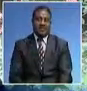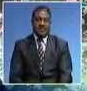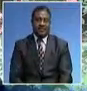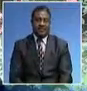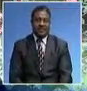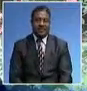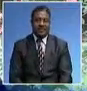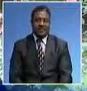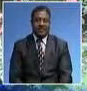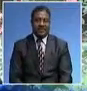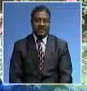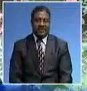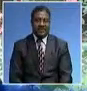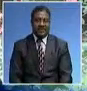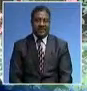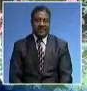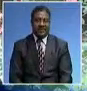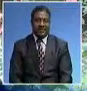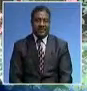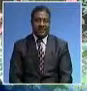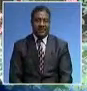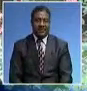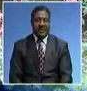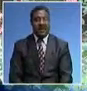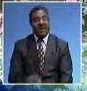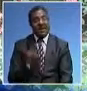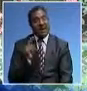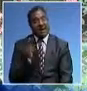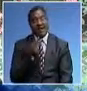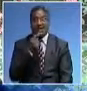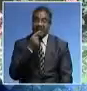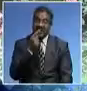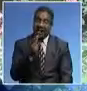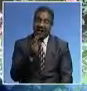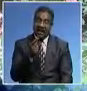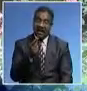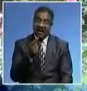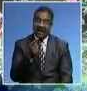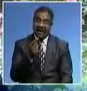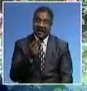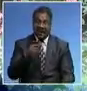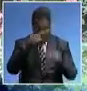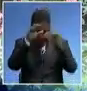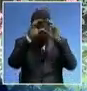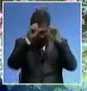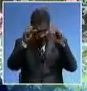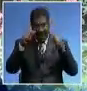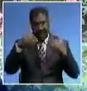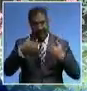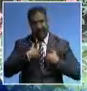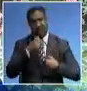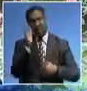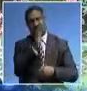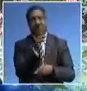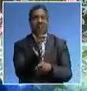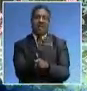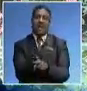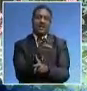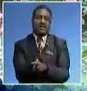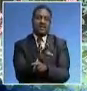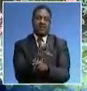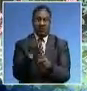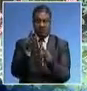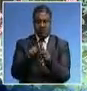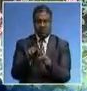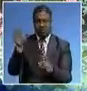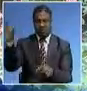that the president having this prerogative of appointing